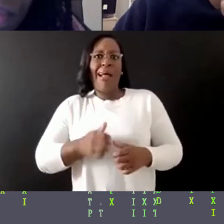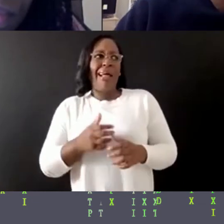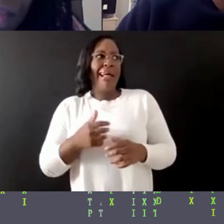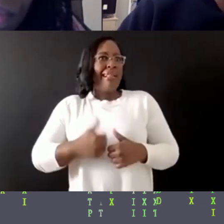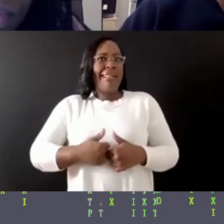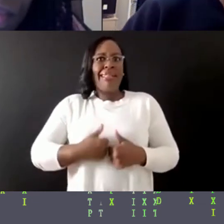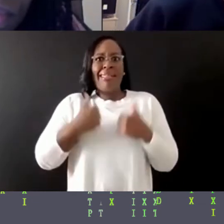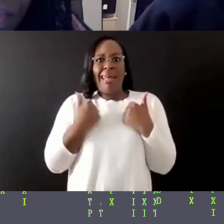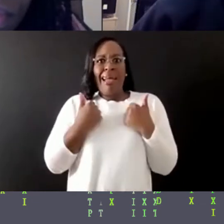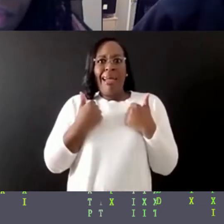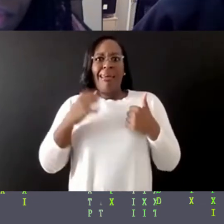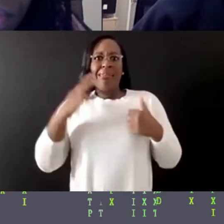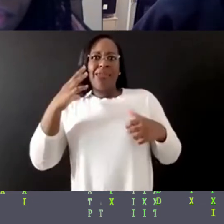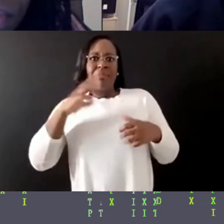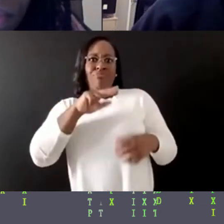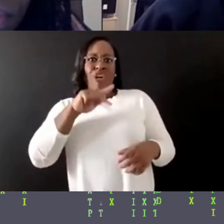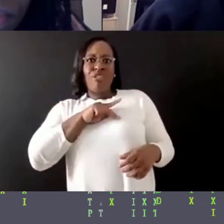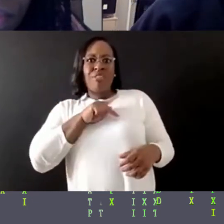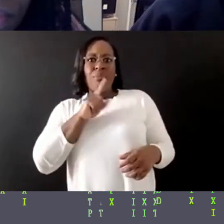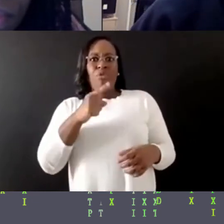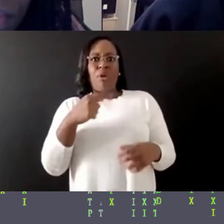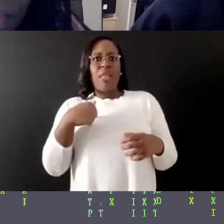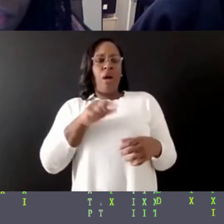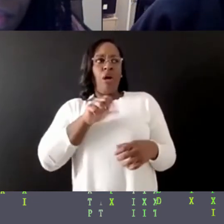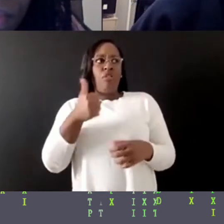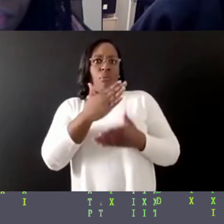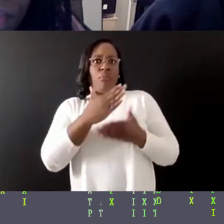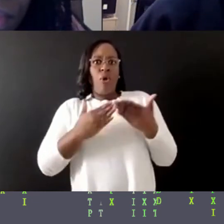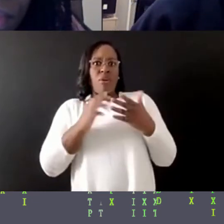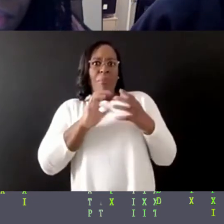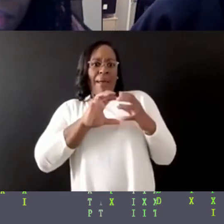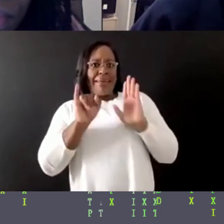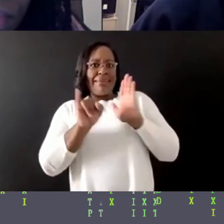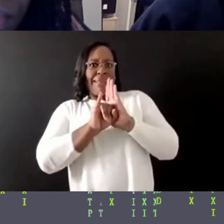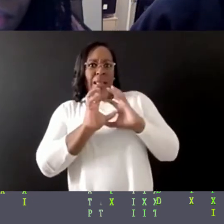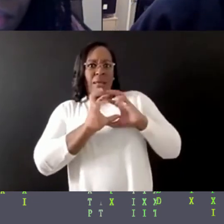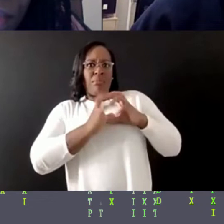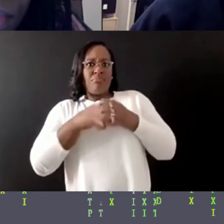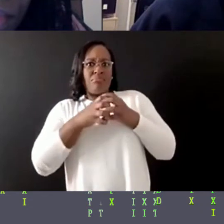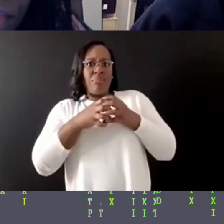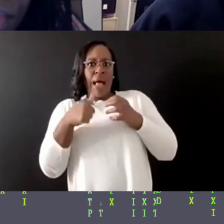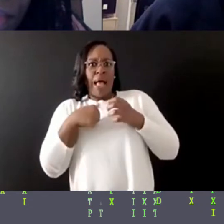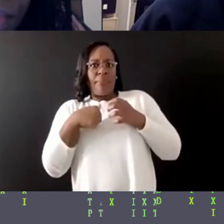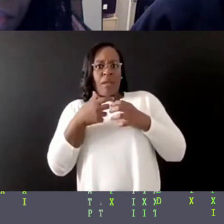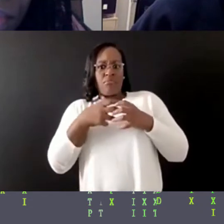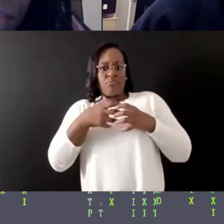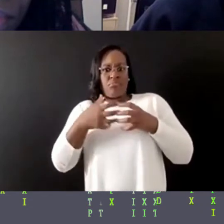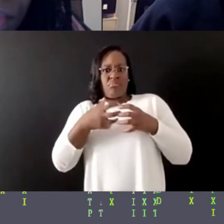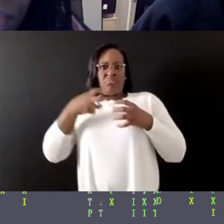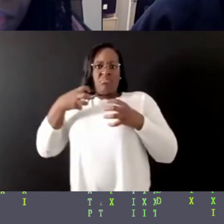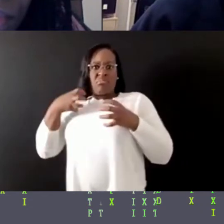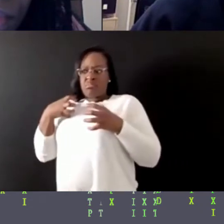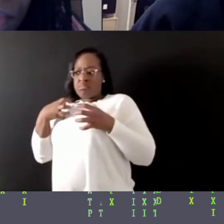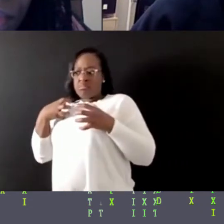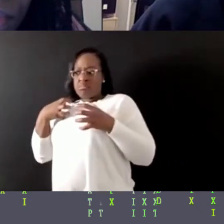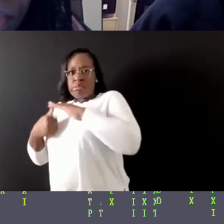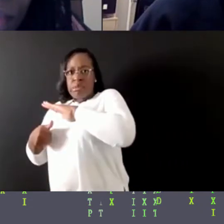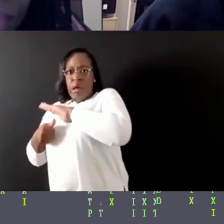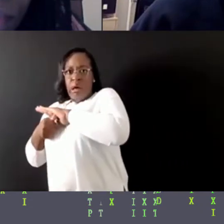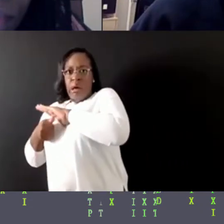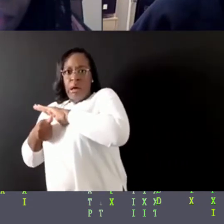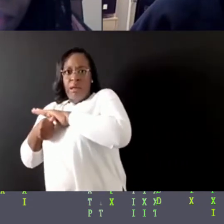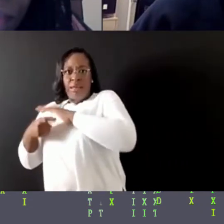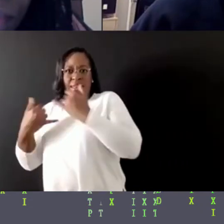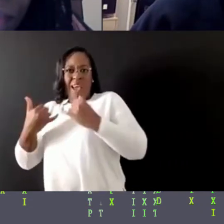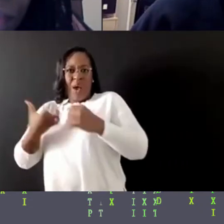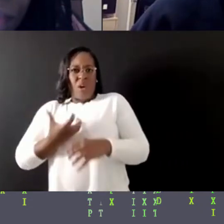been afraid to explore, but there are so many different resources, so many different people from all over the world as well. So you never know how you're going to be able to find comfort in